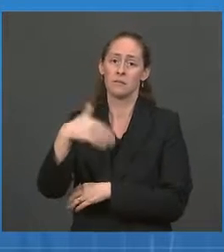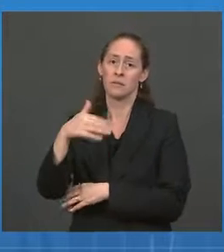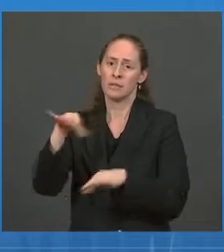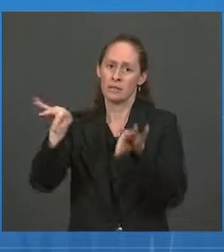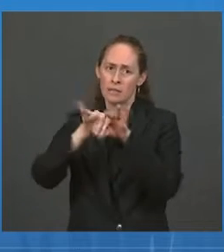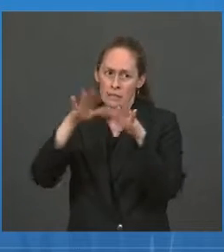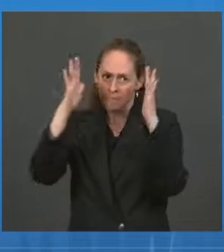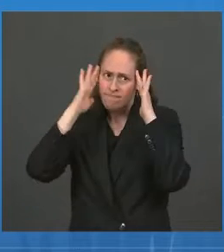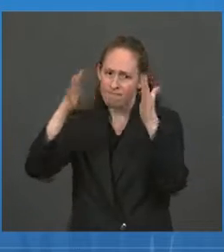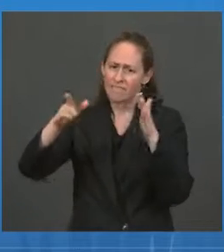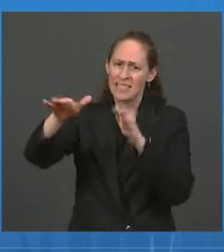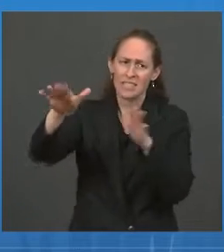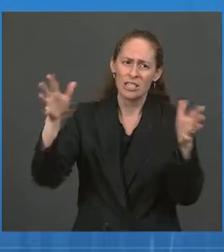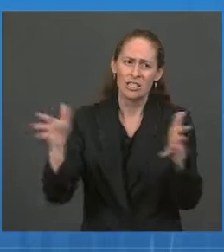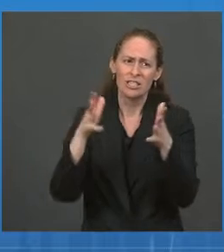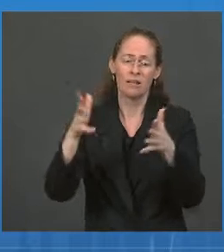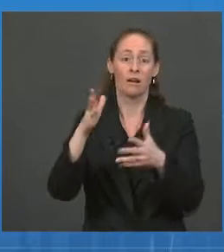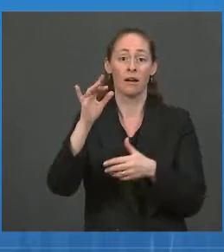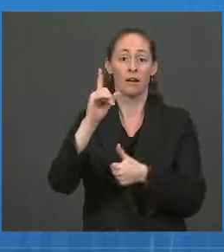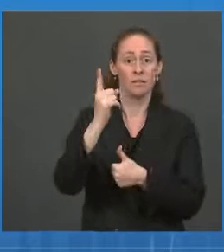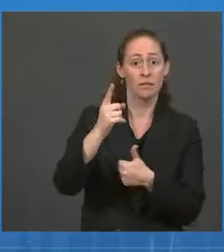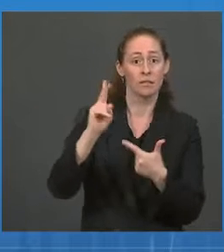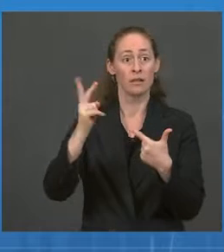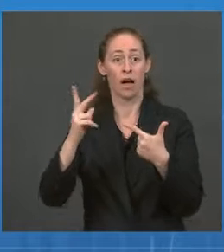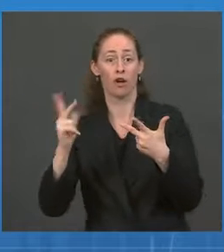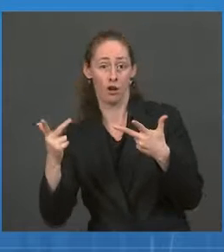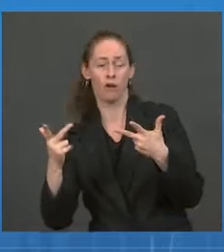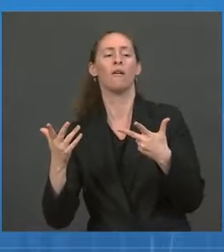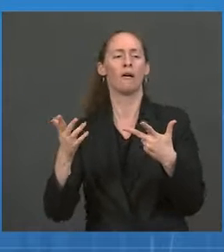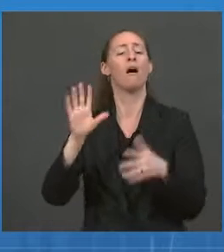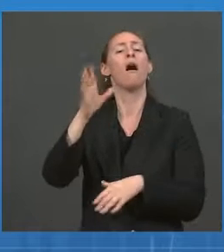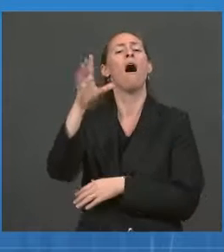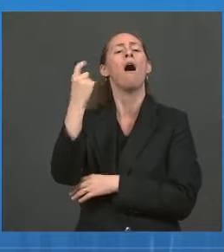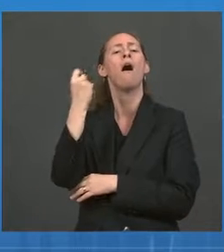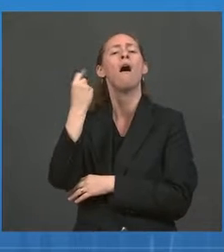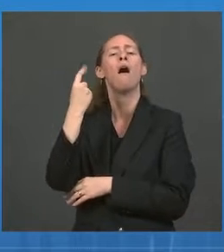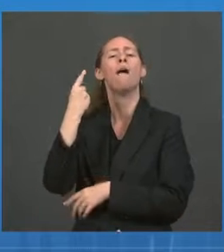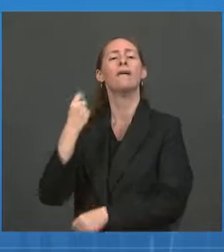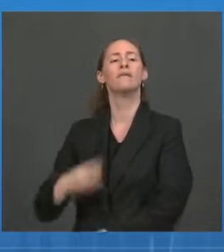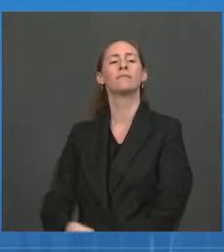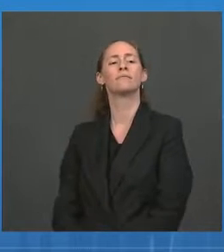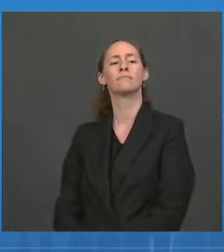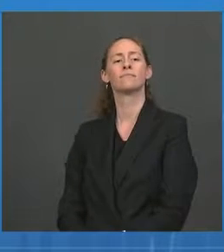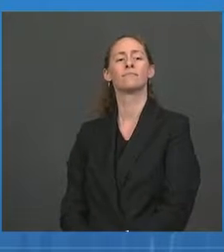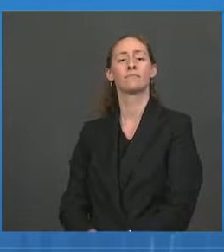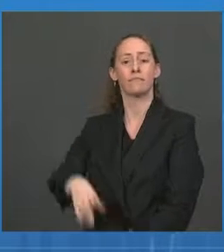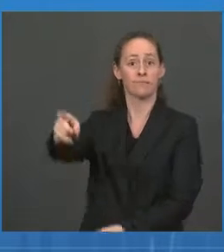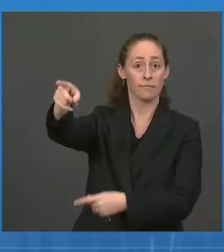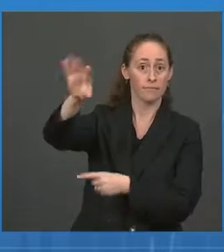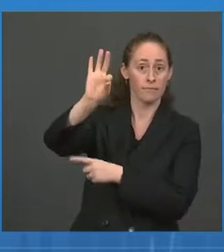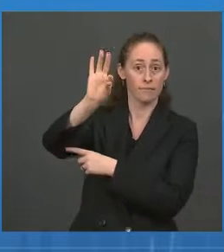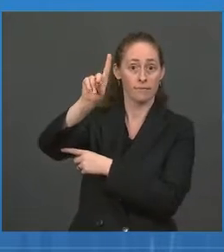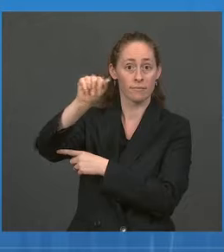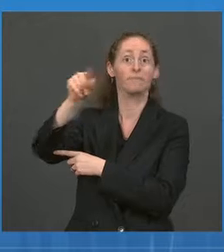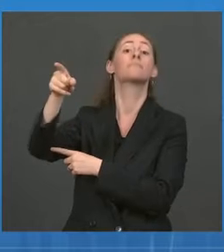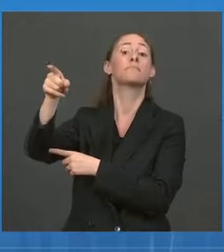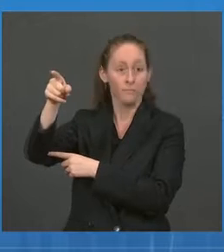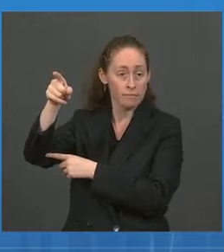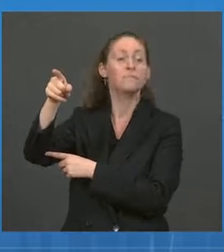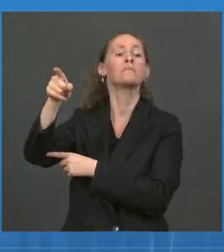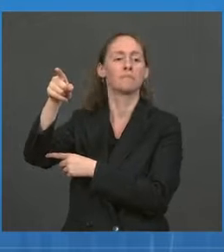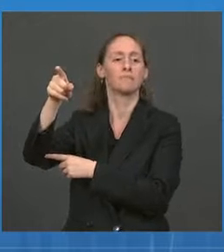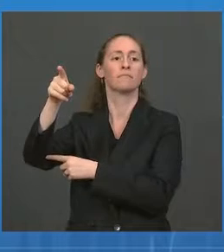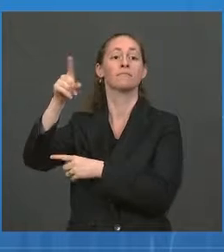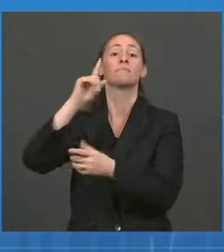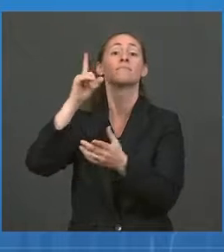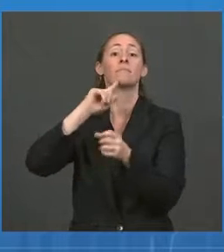first and second shot, while at the same time, based on the recommendations of FDA and CDC, will obviously make it easy